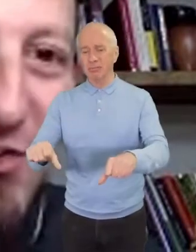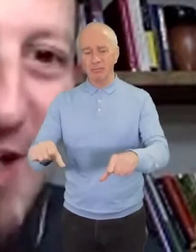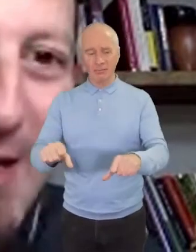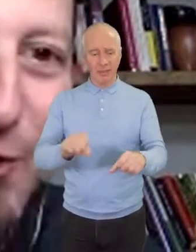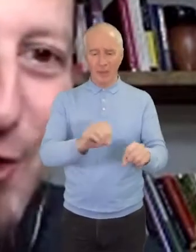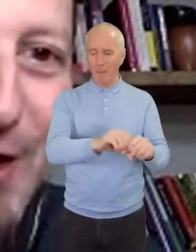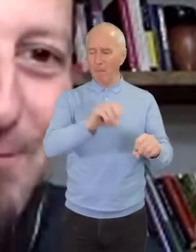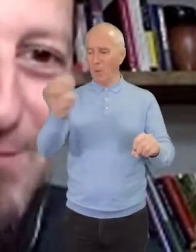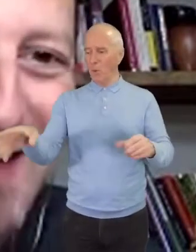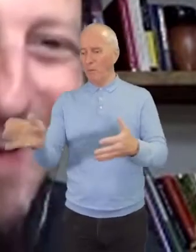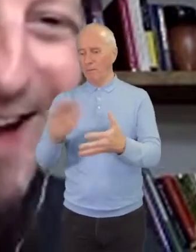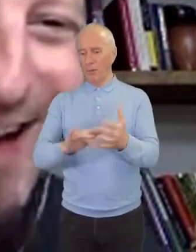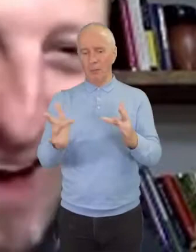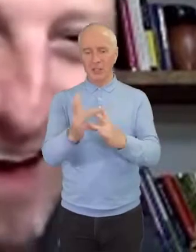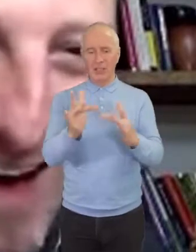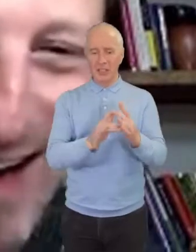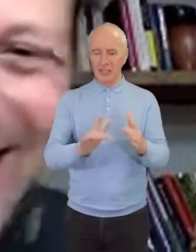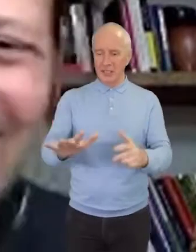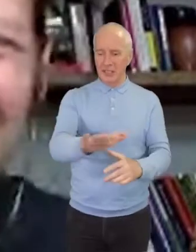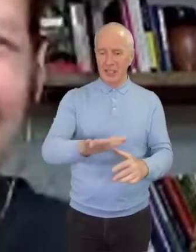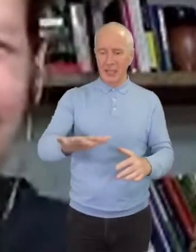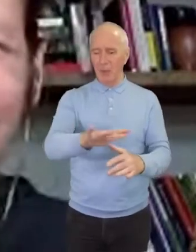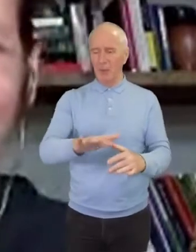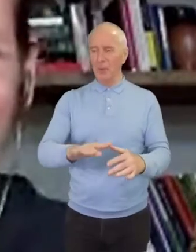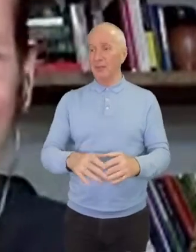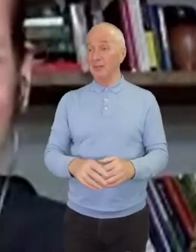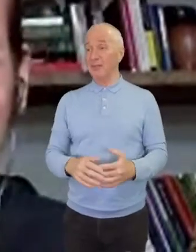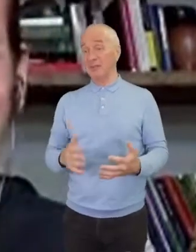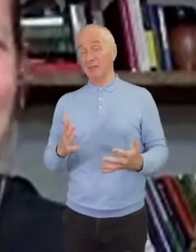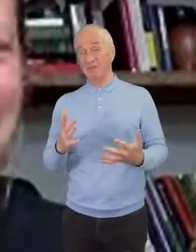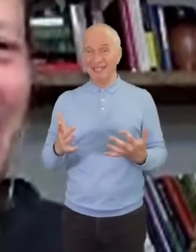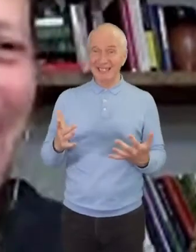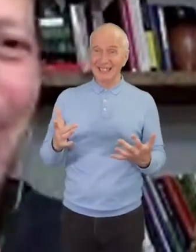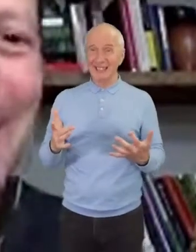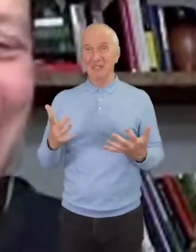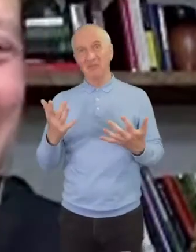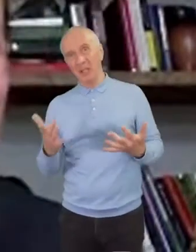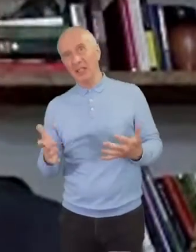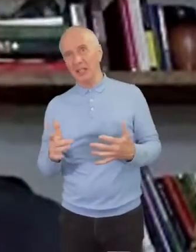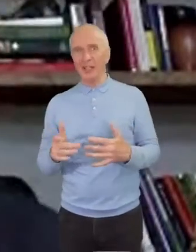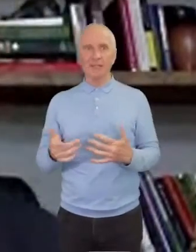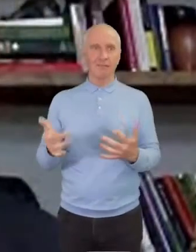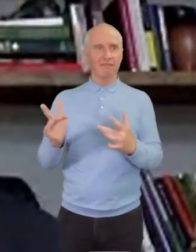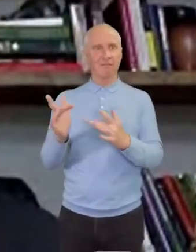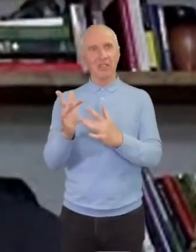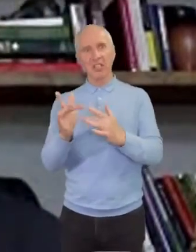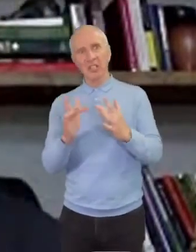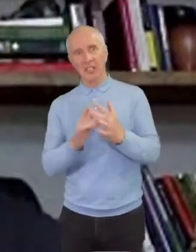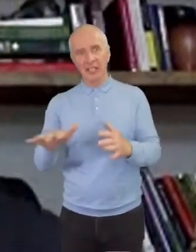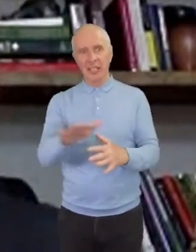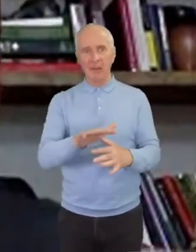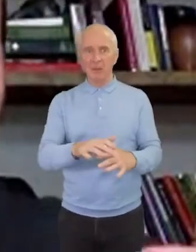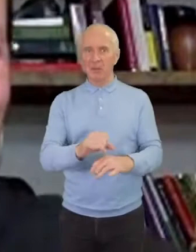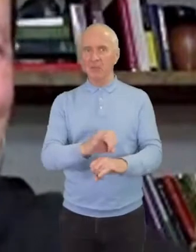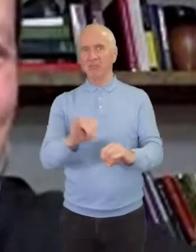of Jesus's neighborhood. And it kind of names the irony that much of the church